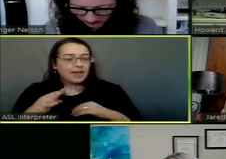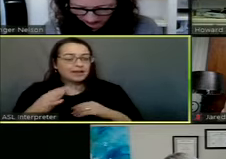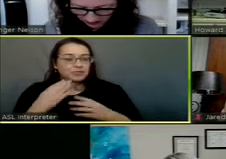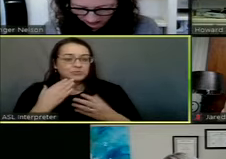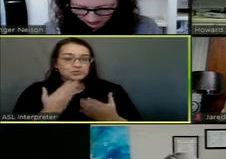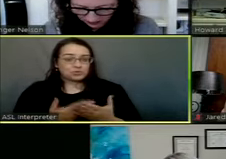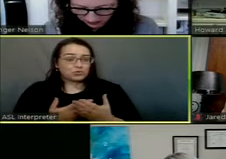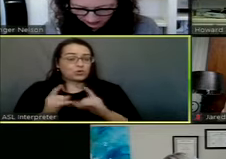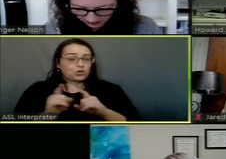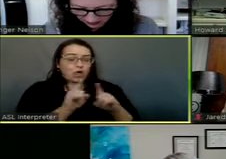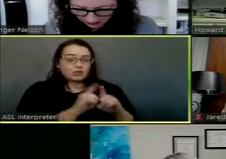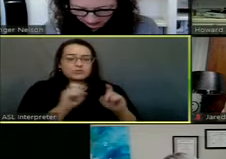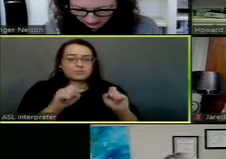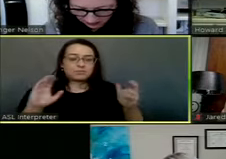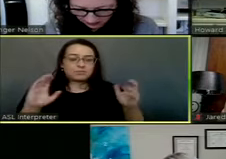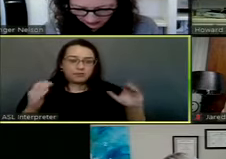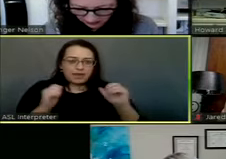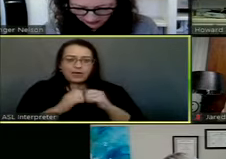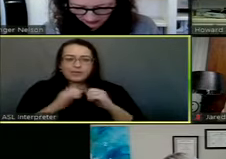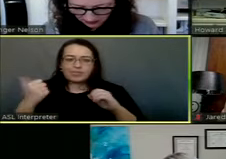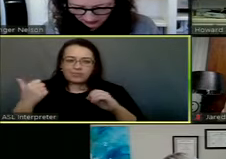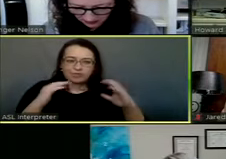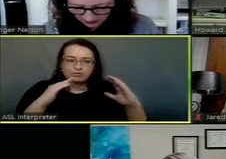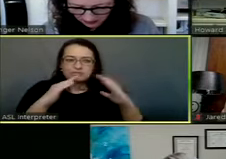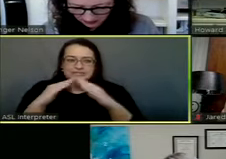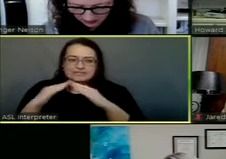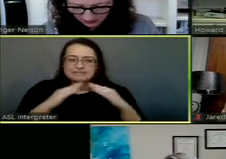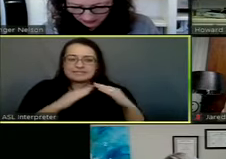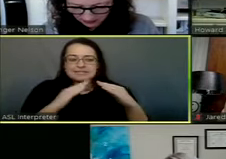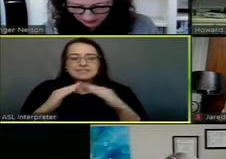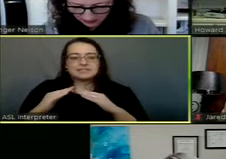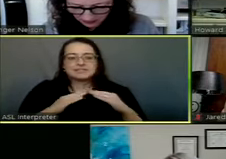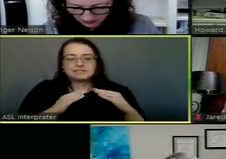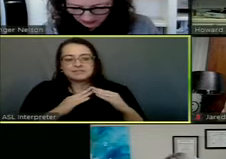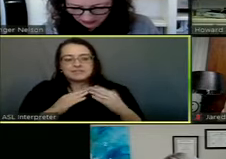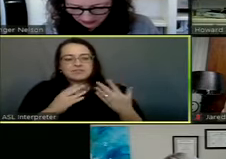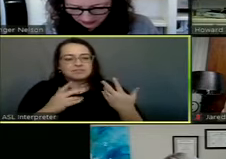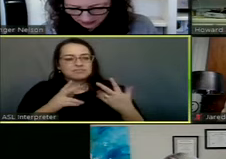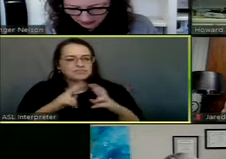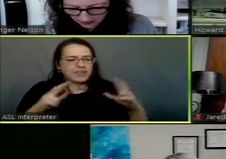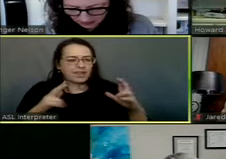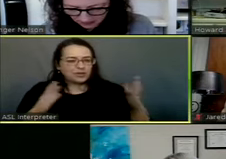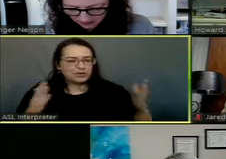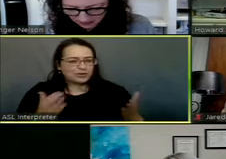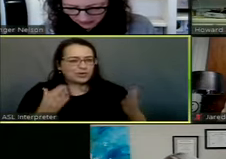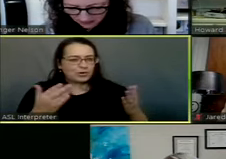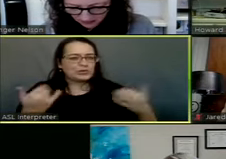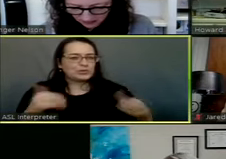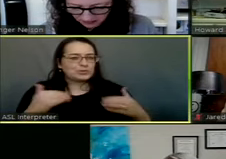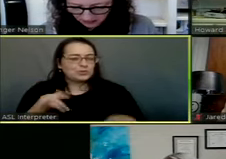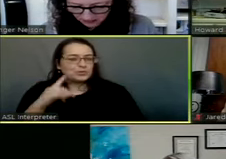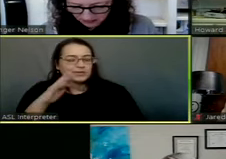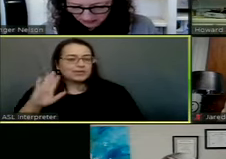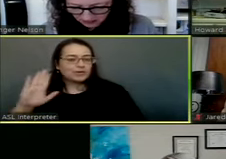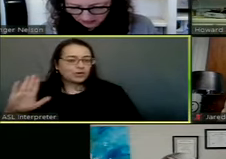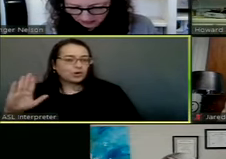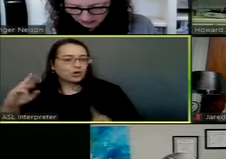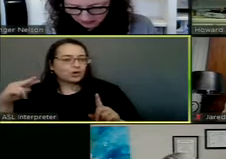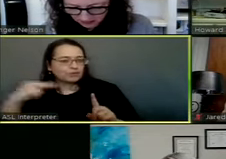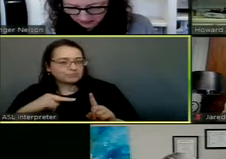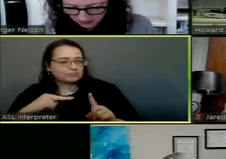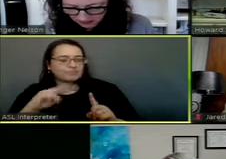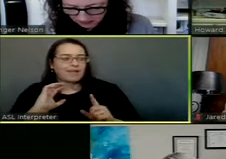Just also being able to compare to some other cities. And, you know,